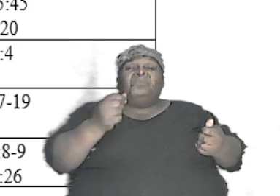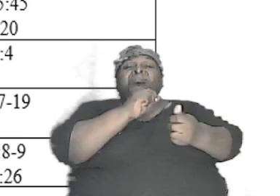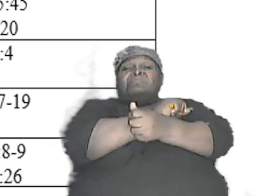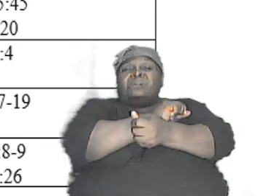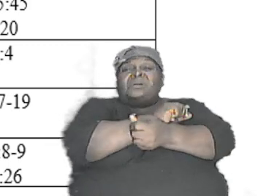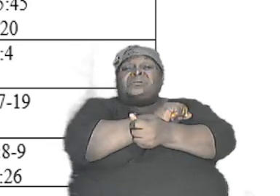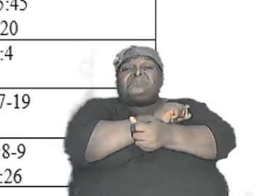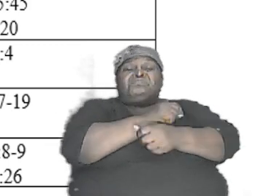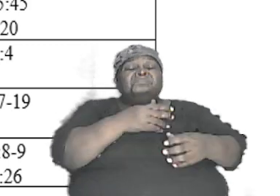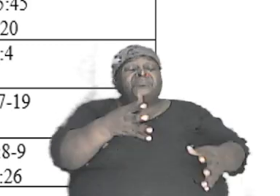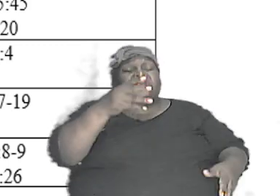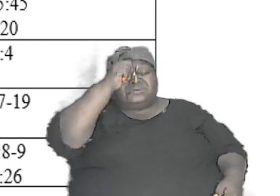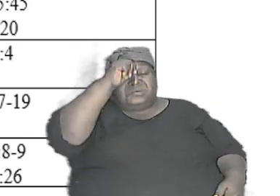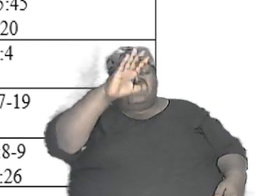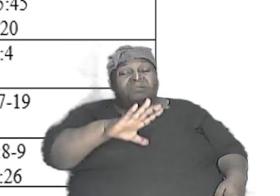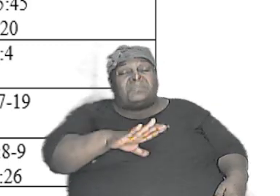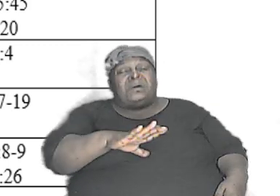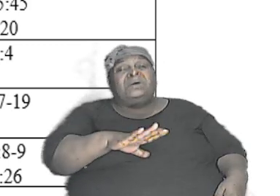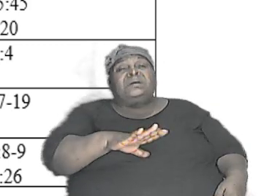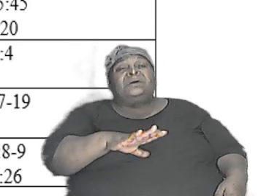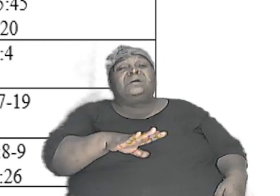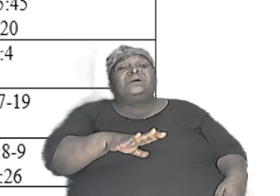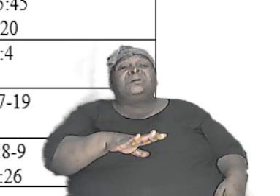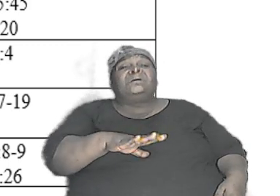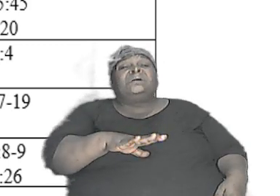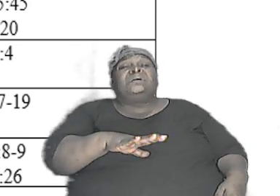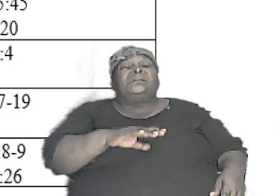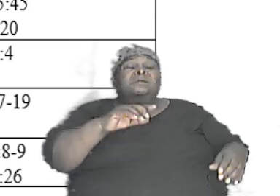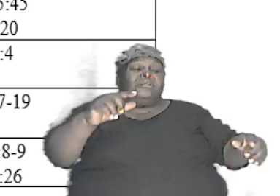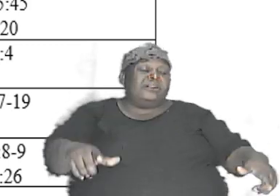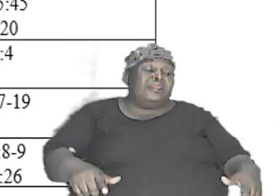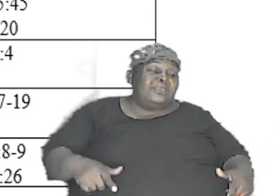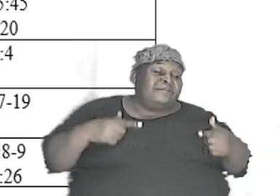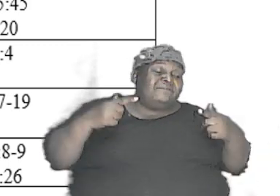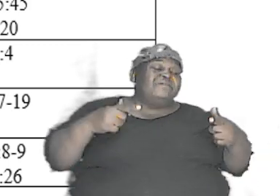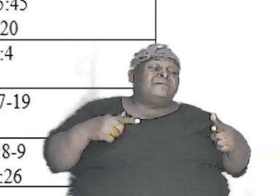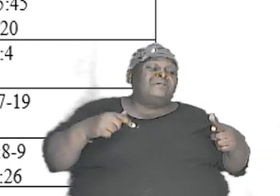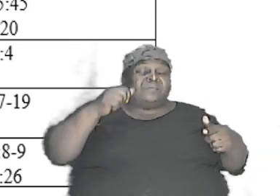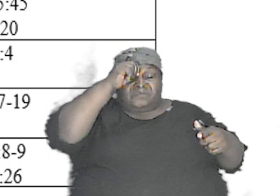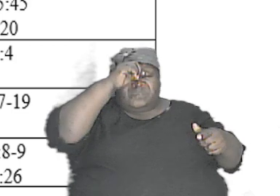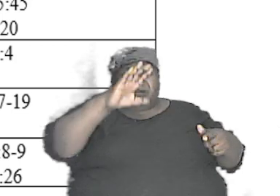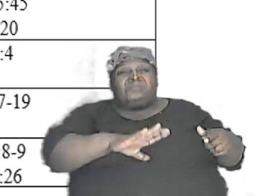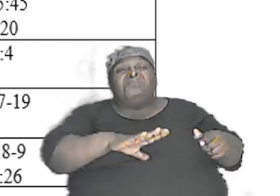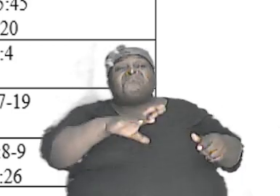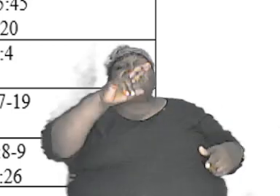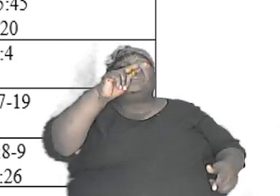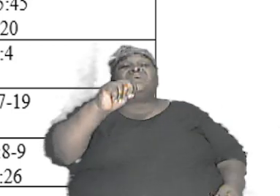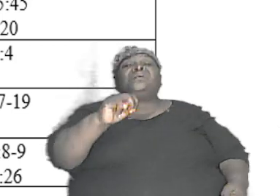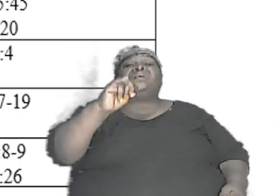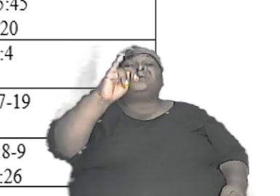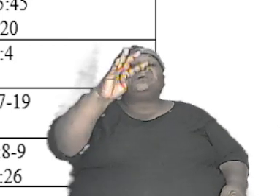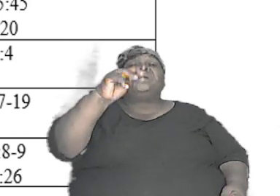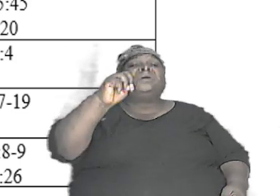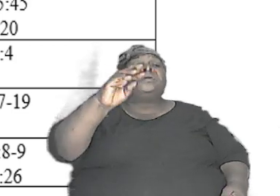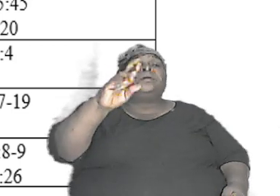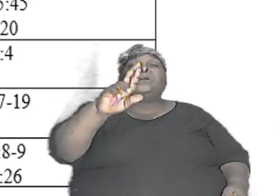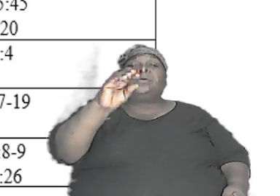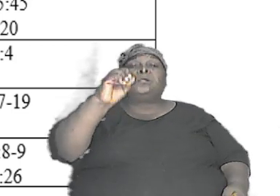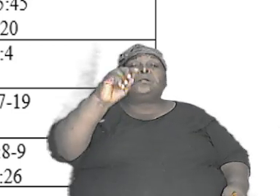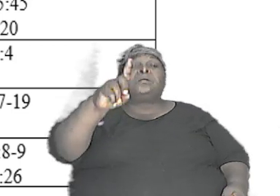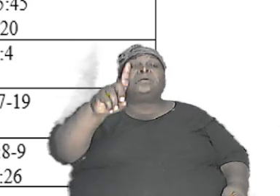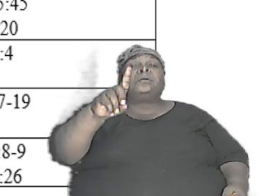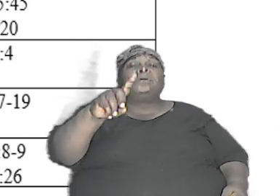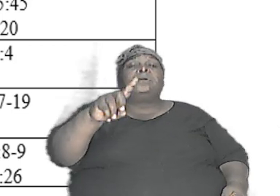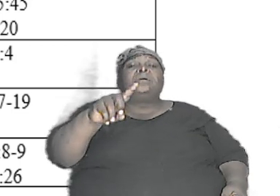taken up dominance over them a man by the name of Nimrod and he caused the people